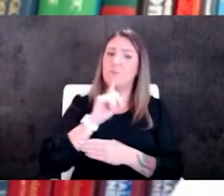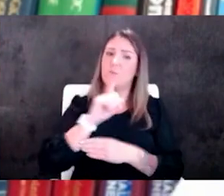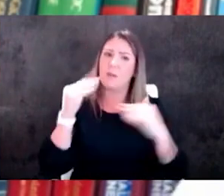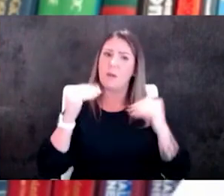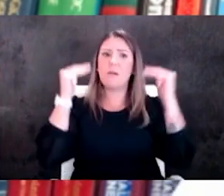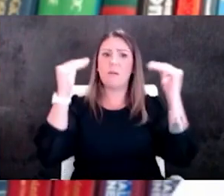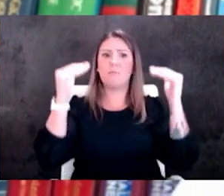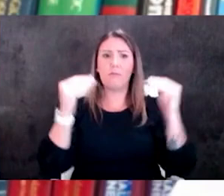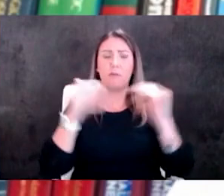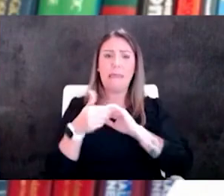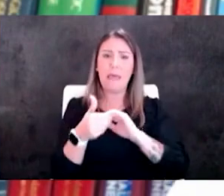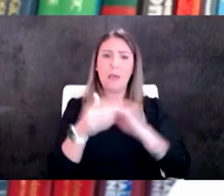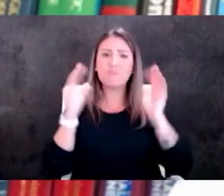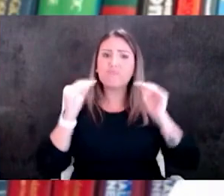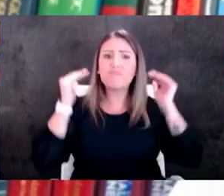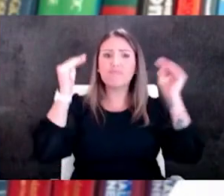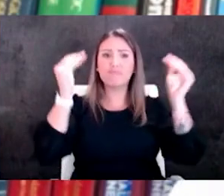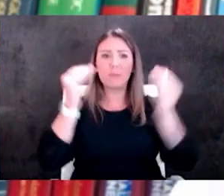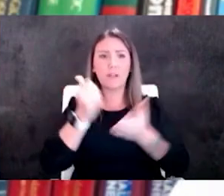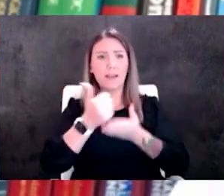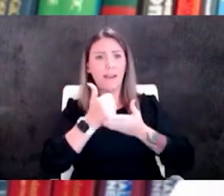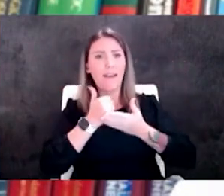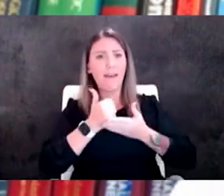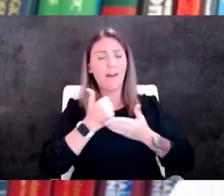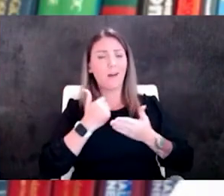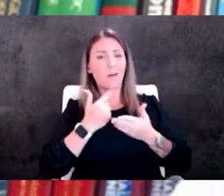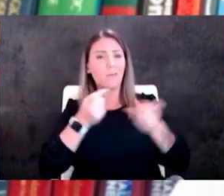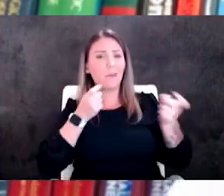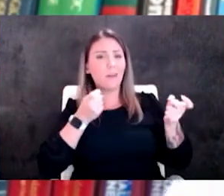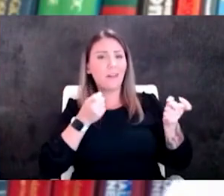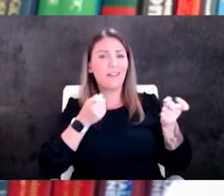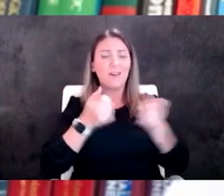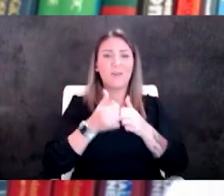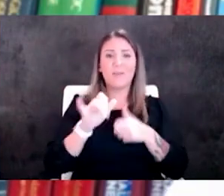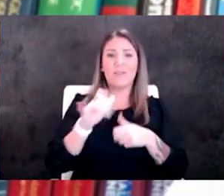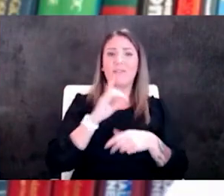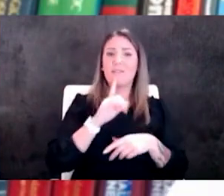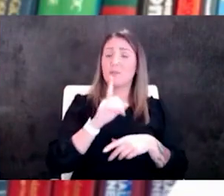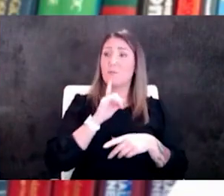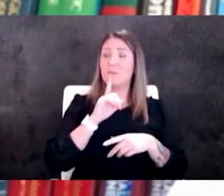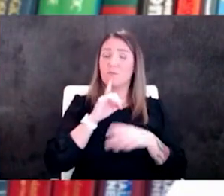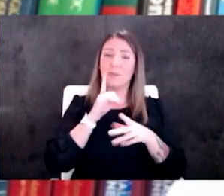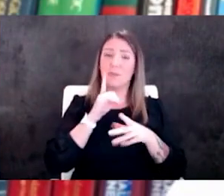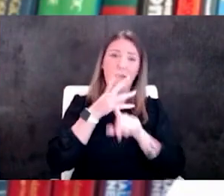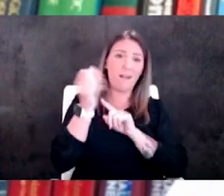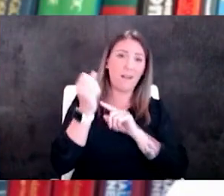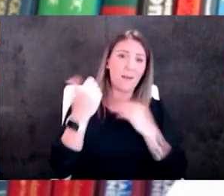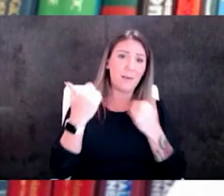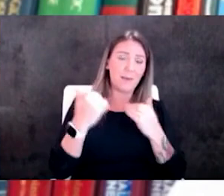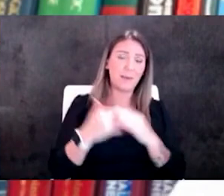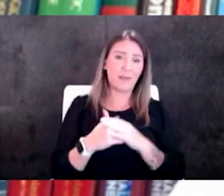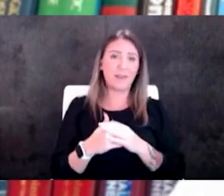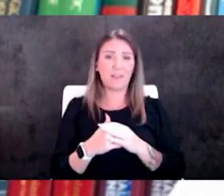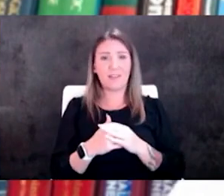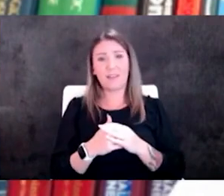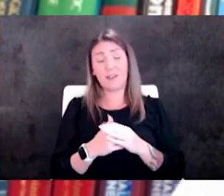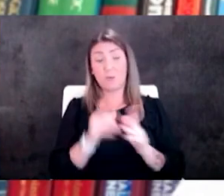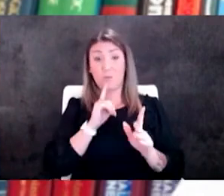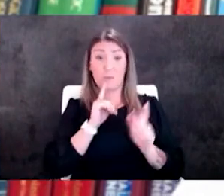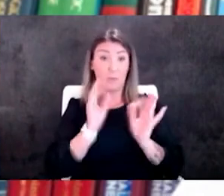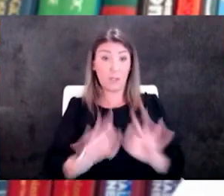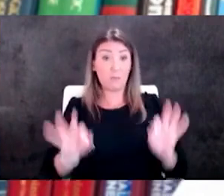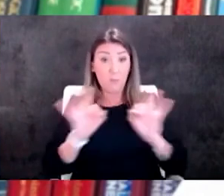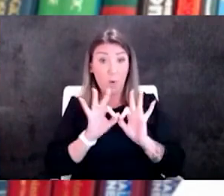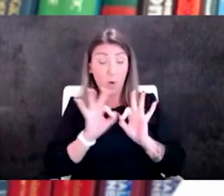collaborative stepped up to kind of help us deal with that so it's been very awesome and and very important into the